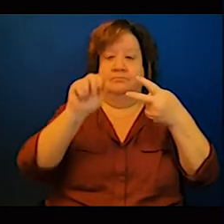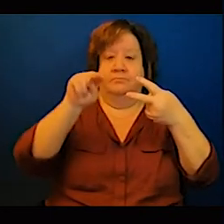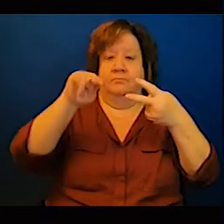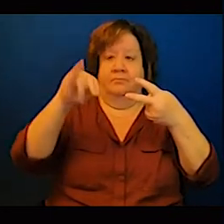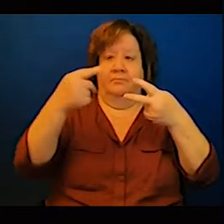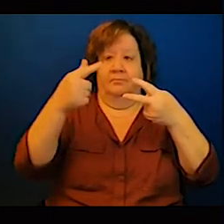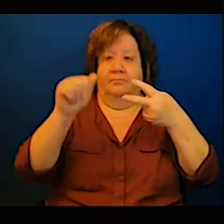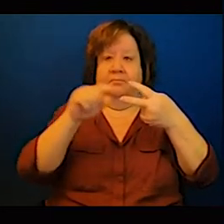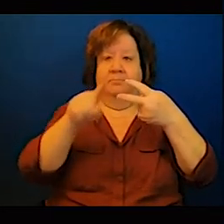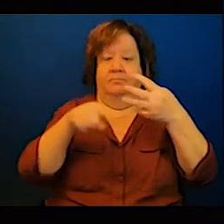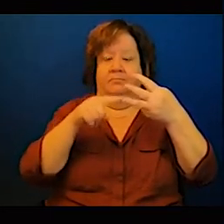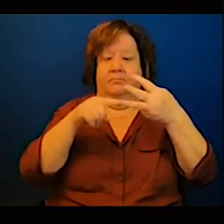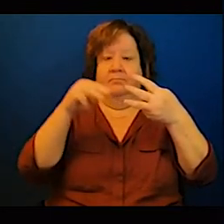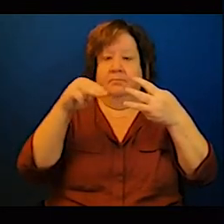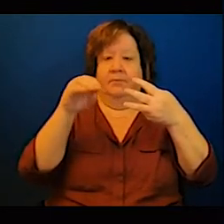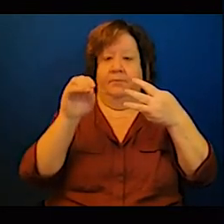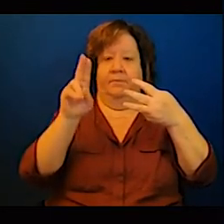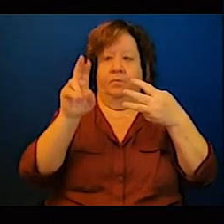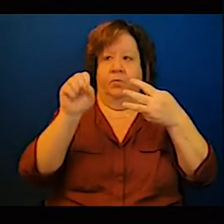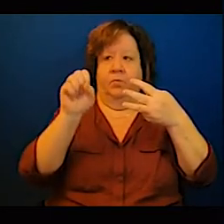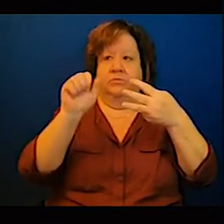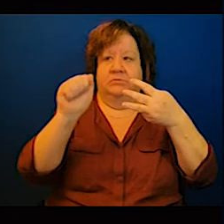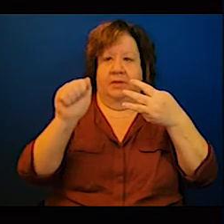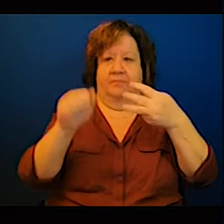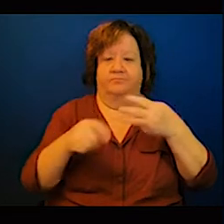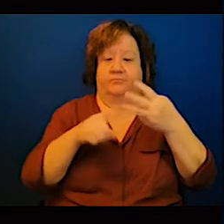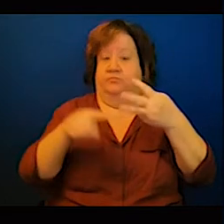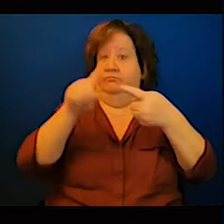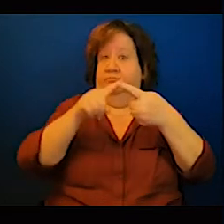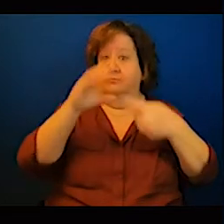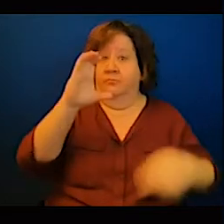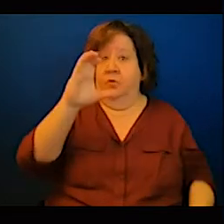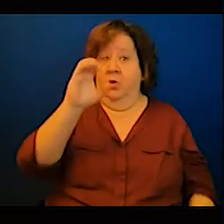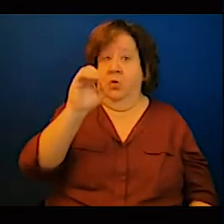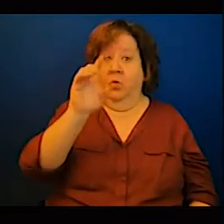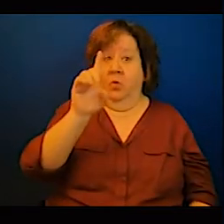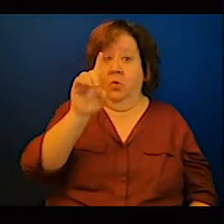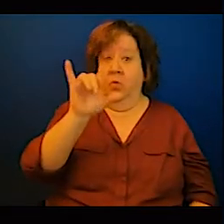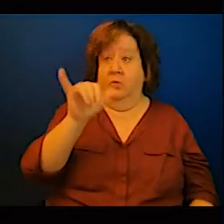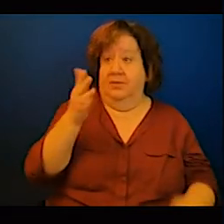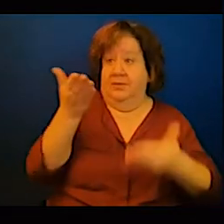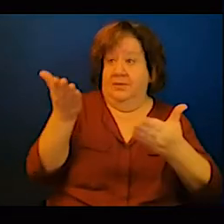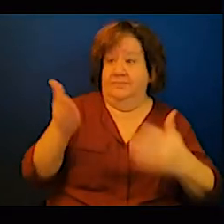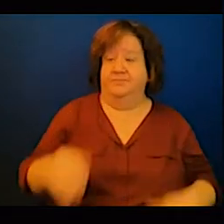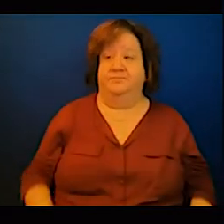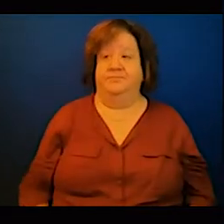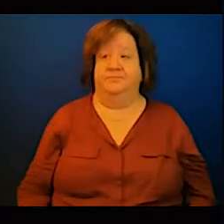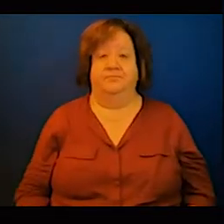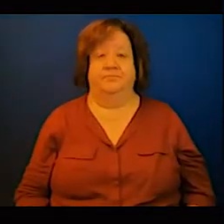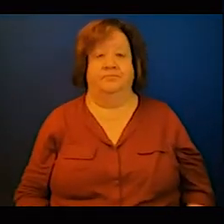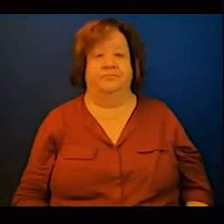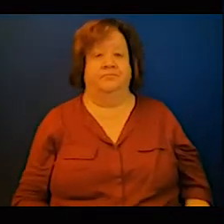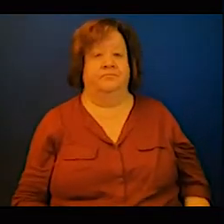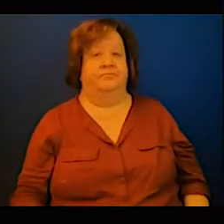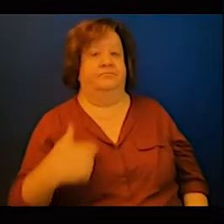Yeah, thanks. Thanks, Bitsa. So this is my first question, really just around the NDCs, is